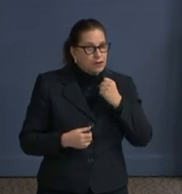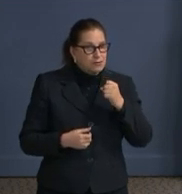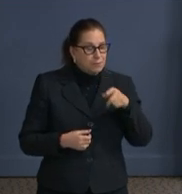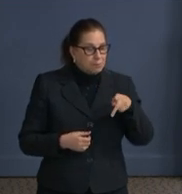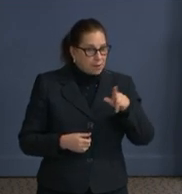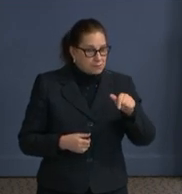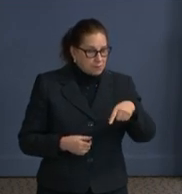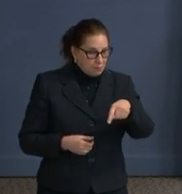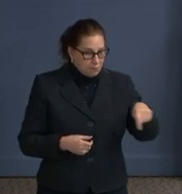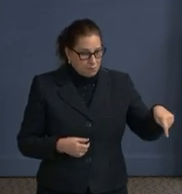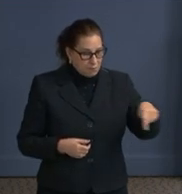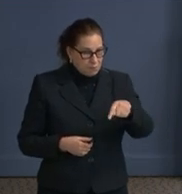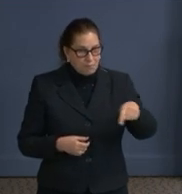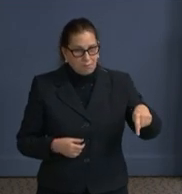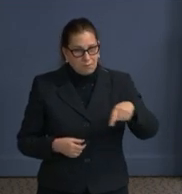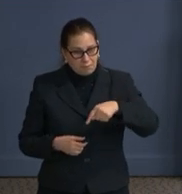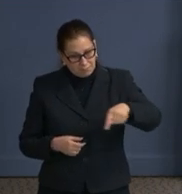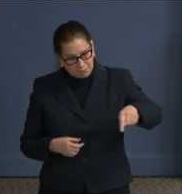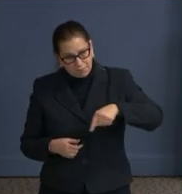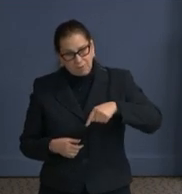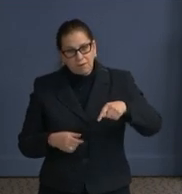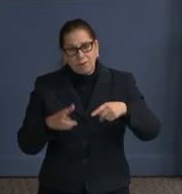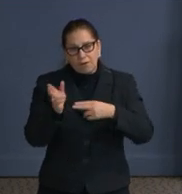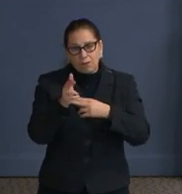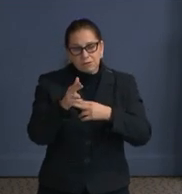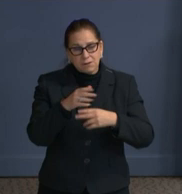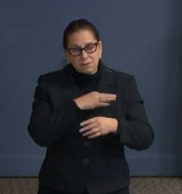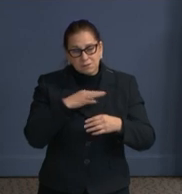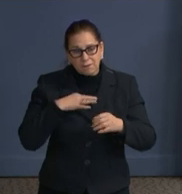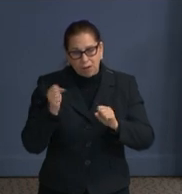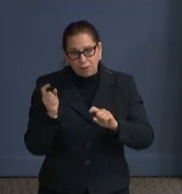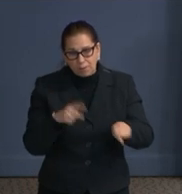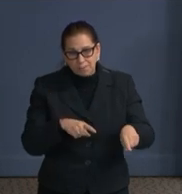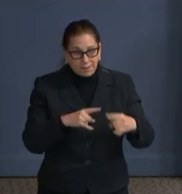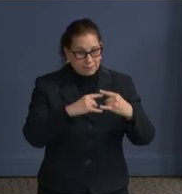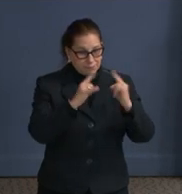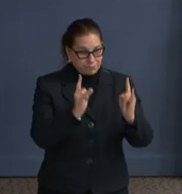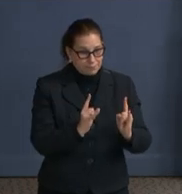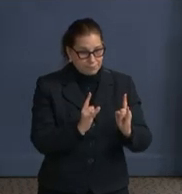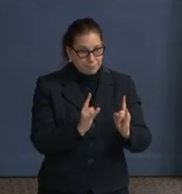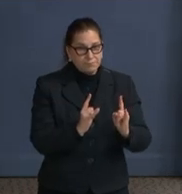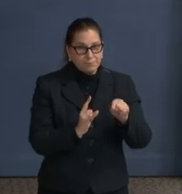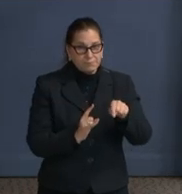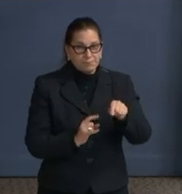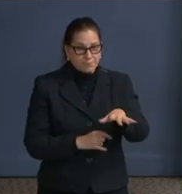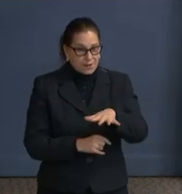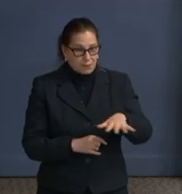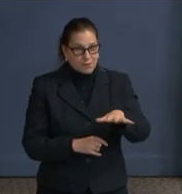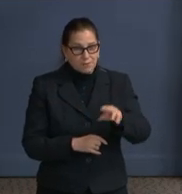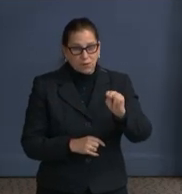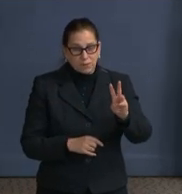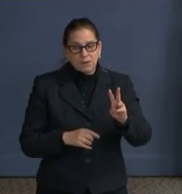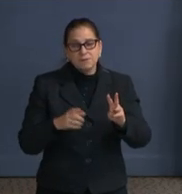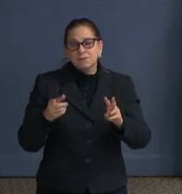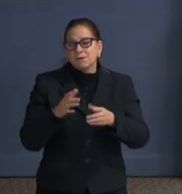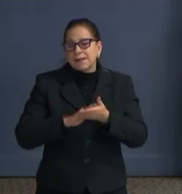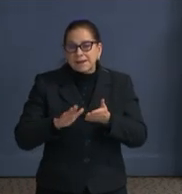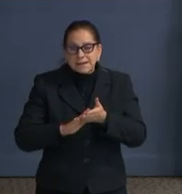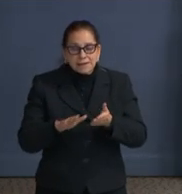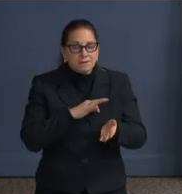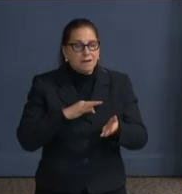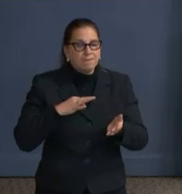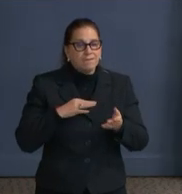include hotel staff, restaurant workers, building engineers, environmental service staff, janitorial staff, security